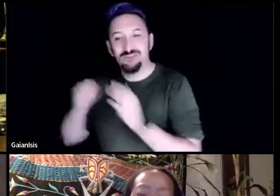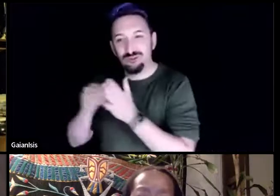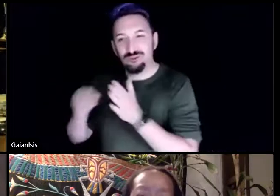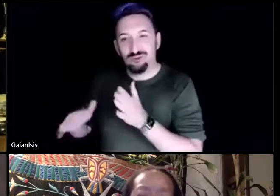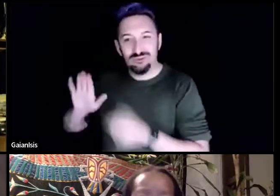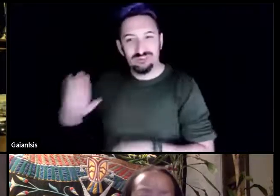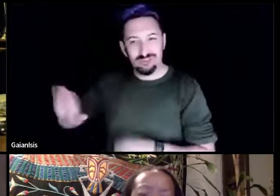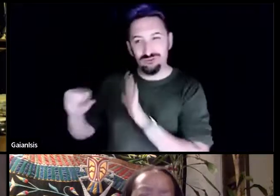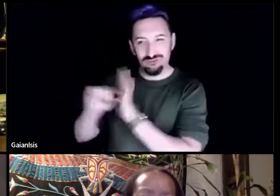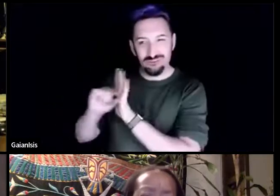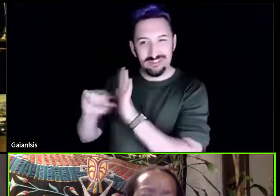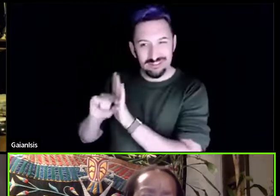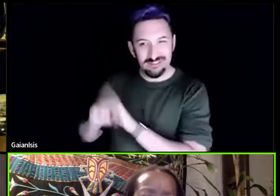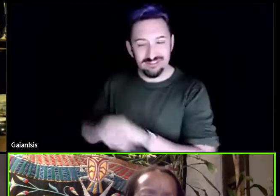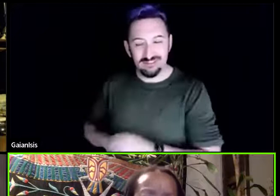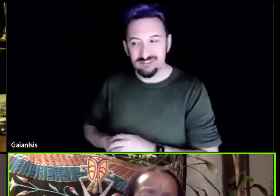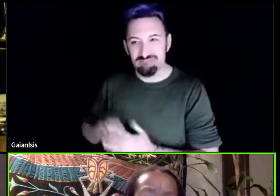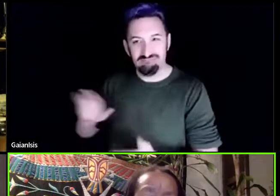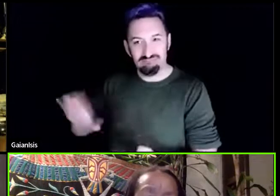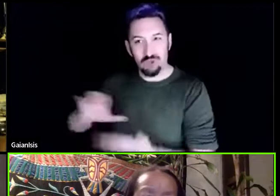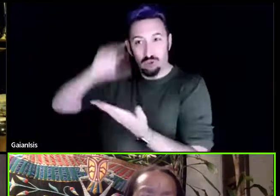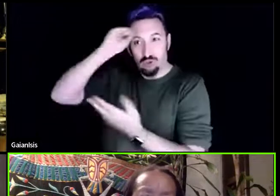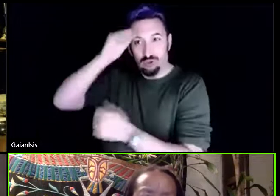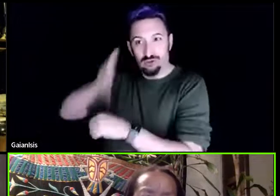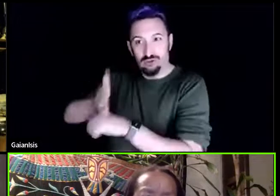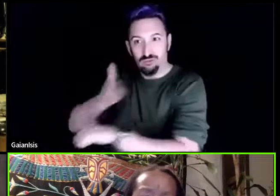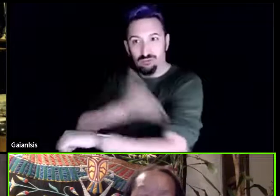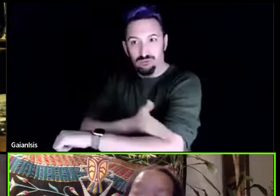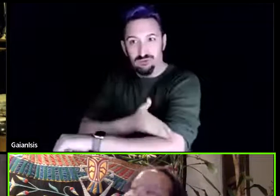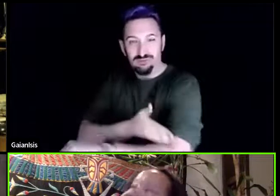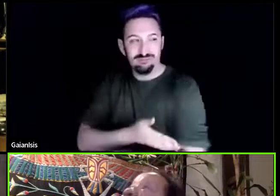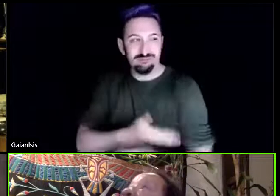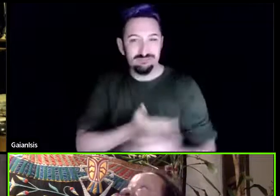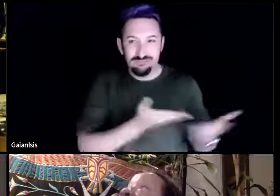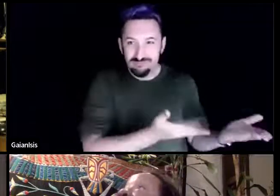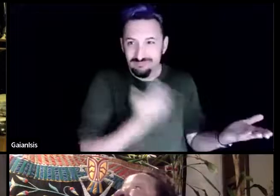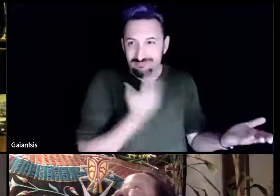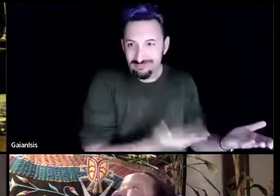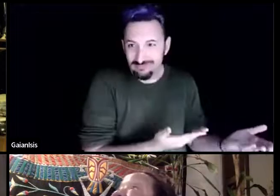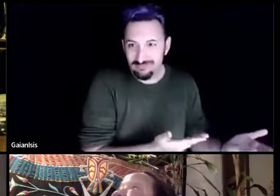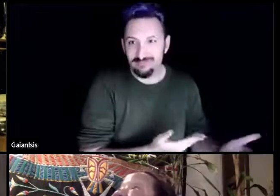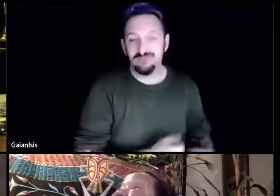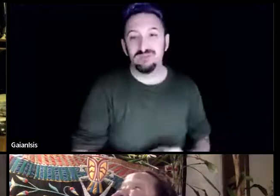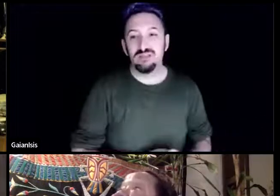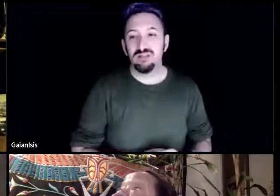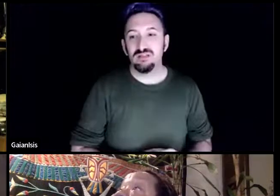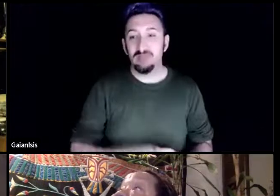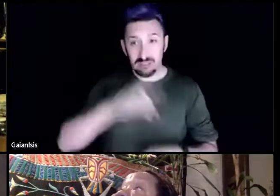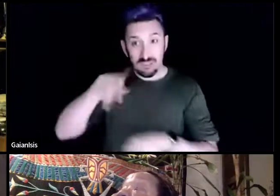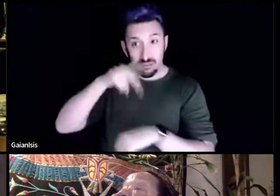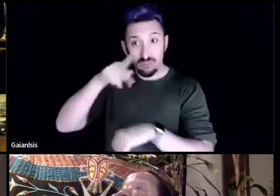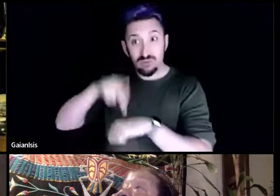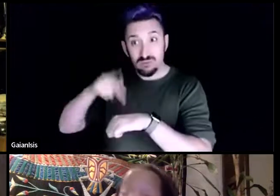children and their learning that did the principal concede that in the end